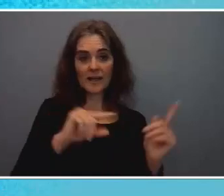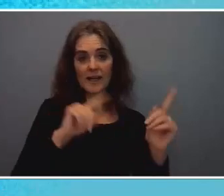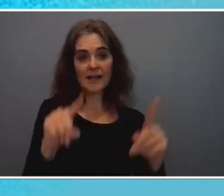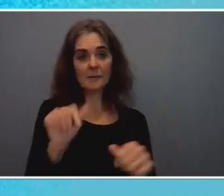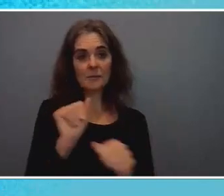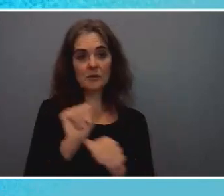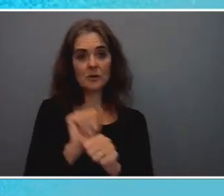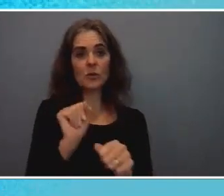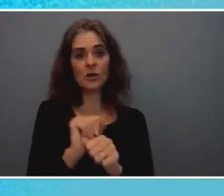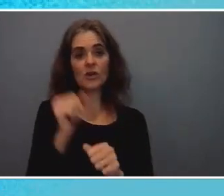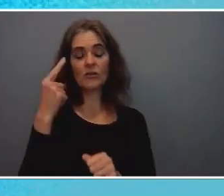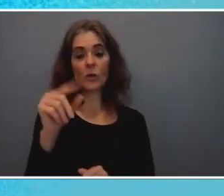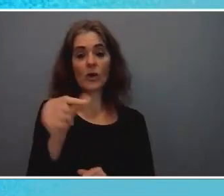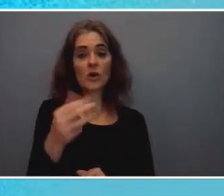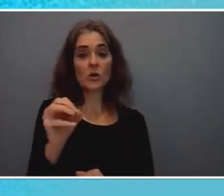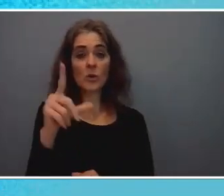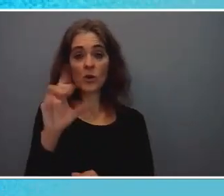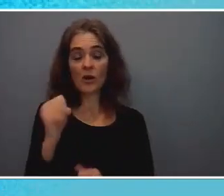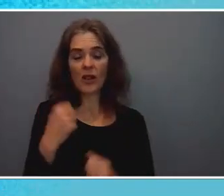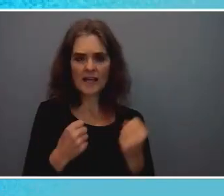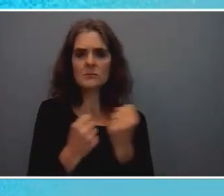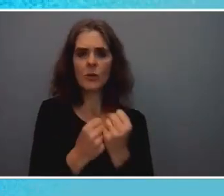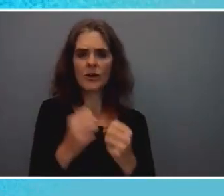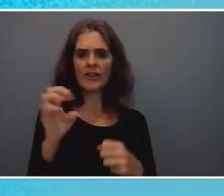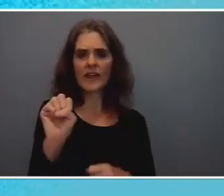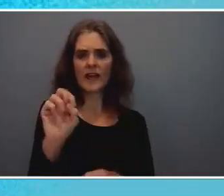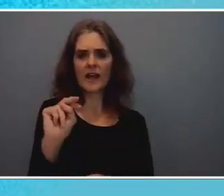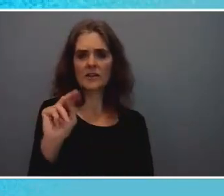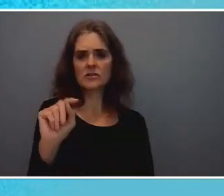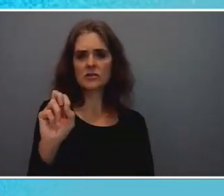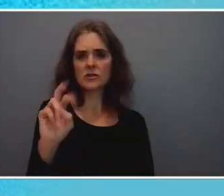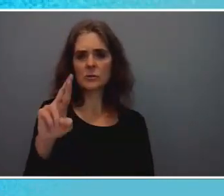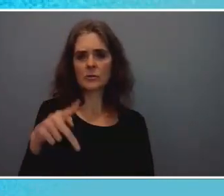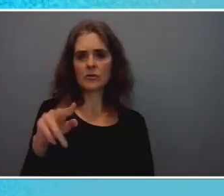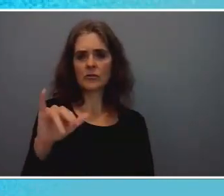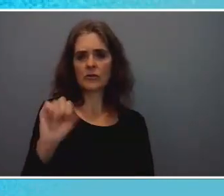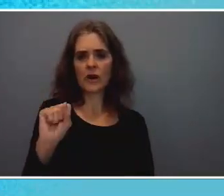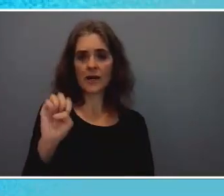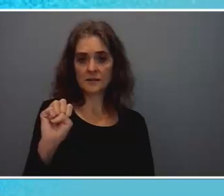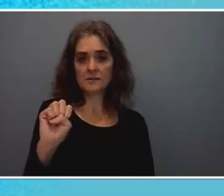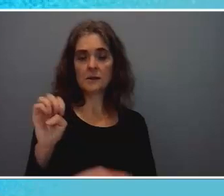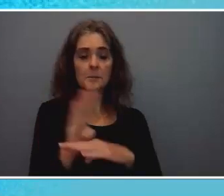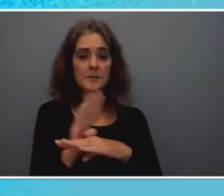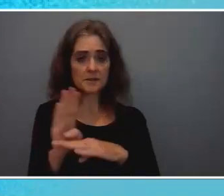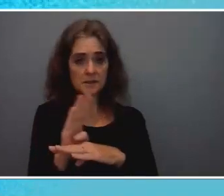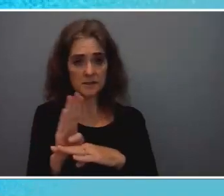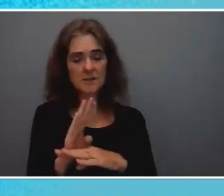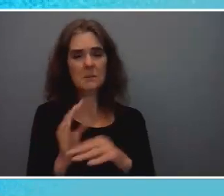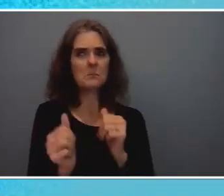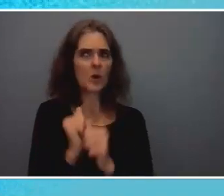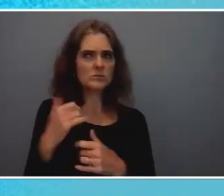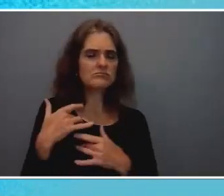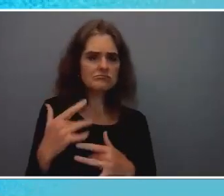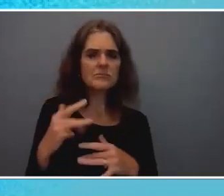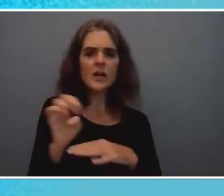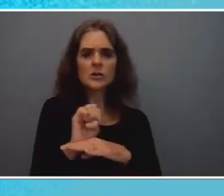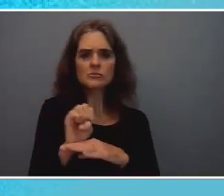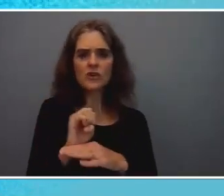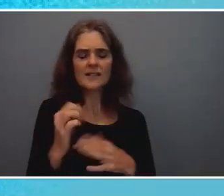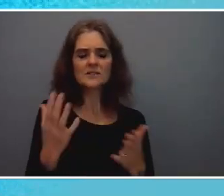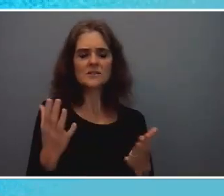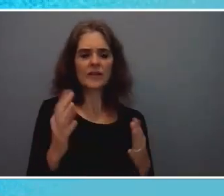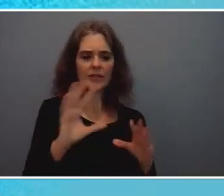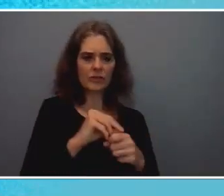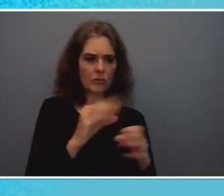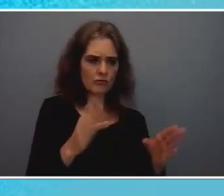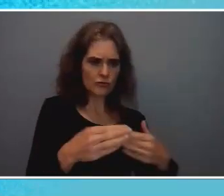I support our enterprise business so certainly some of the enterprises in the room some government customers like